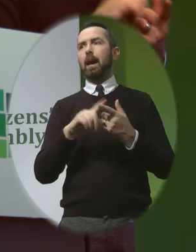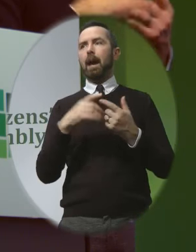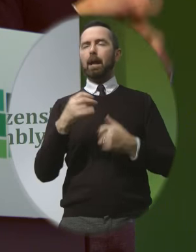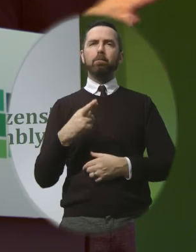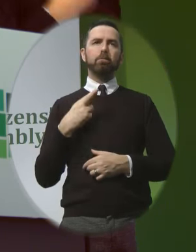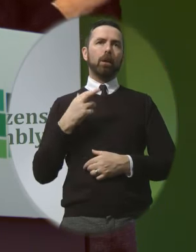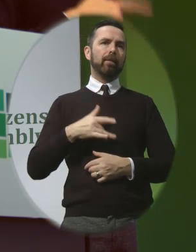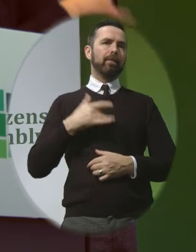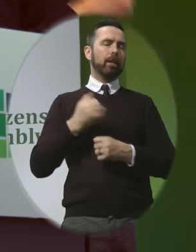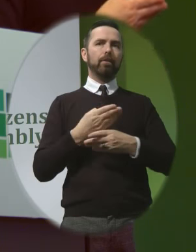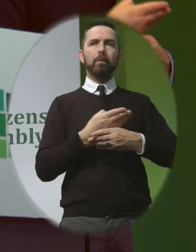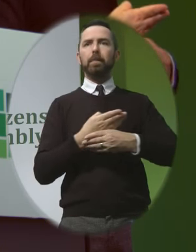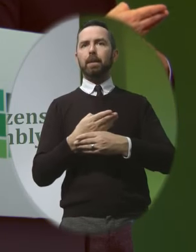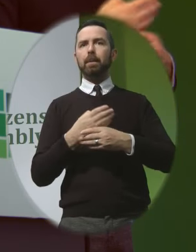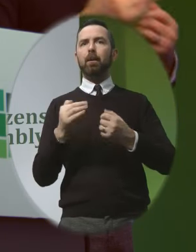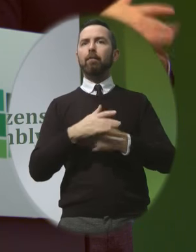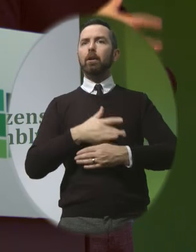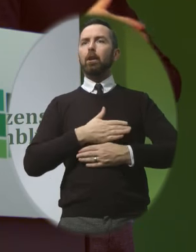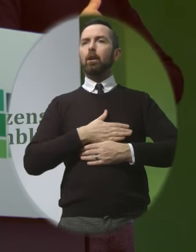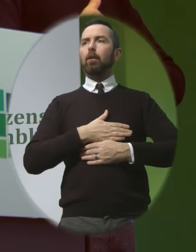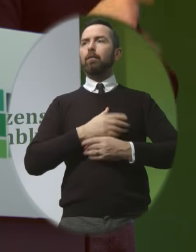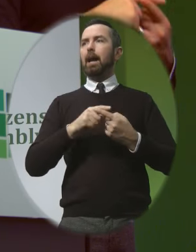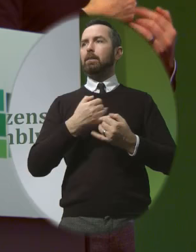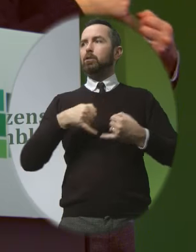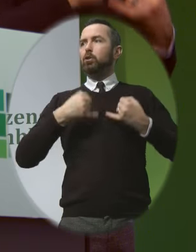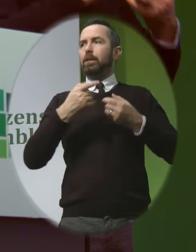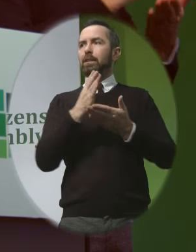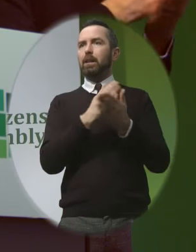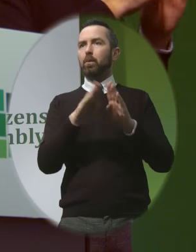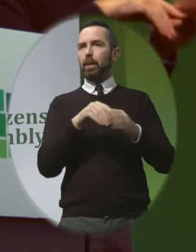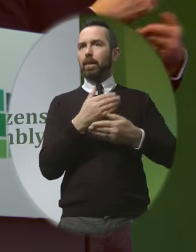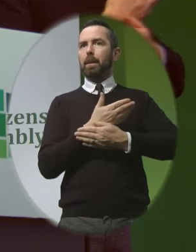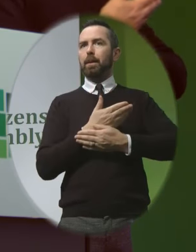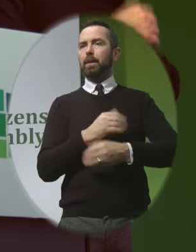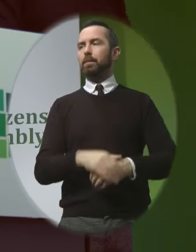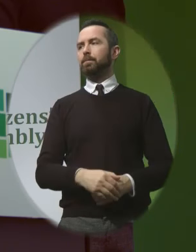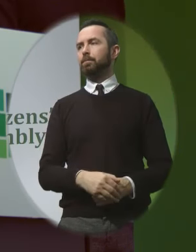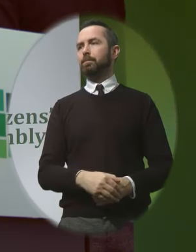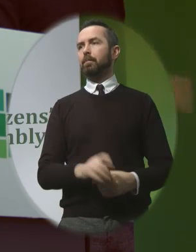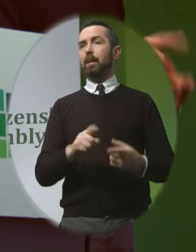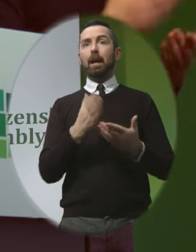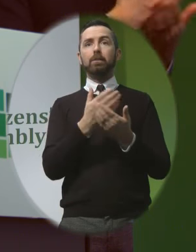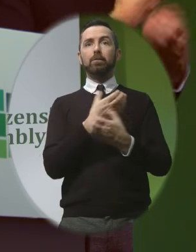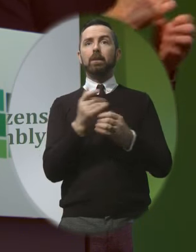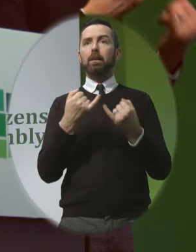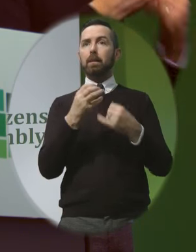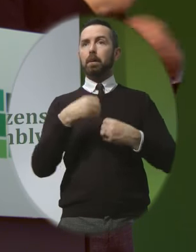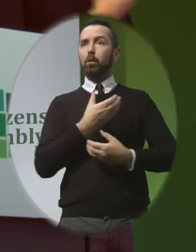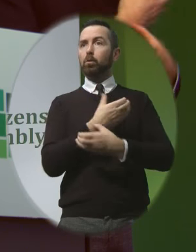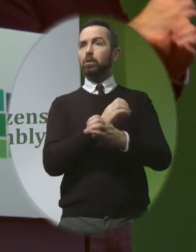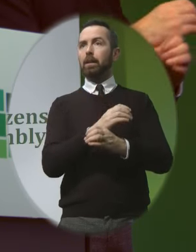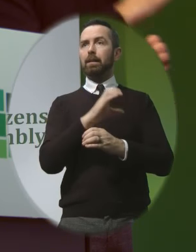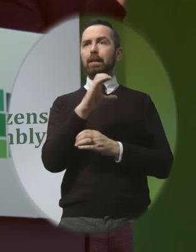proud they were of their little babies of the love and joy that they shared in those moments and of course some children like my own daughter Kathleen Rose